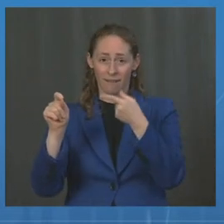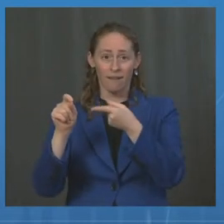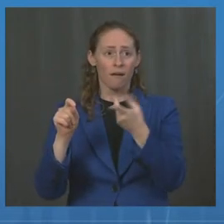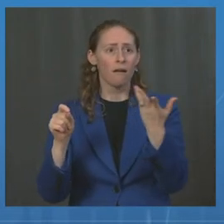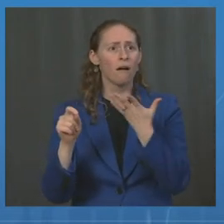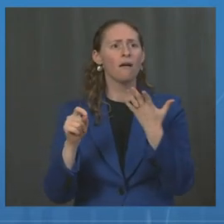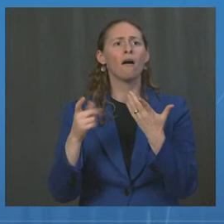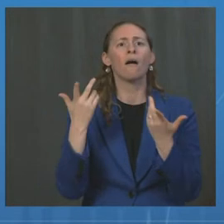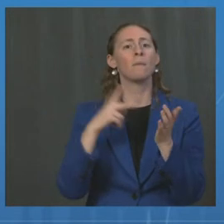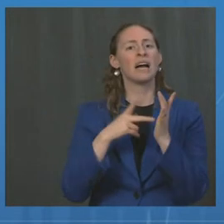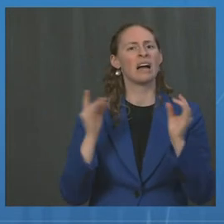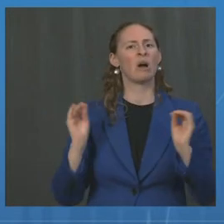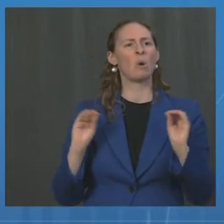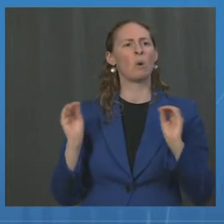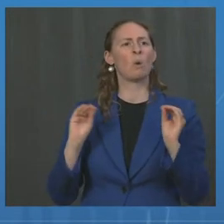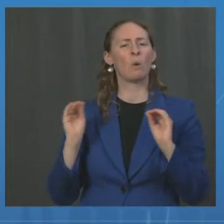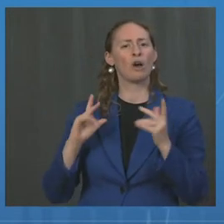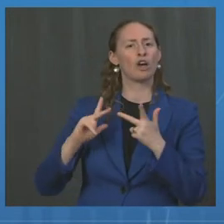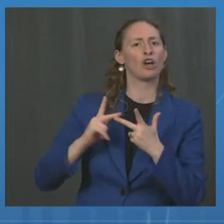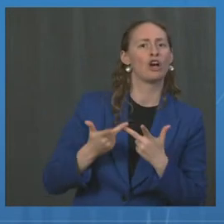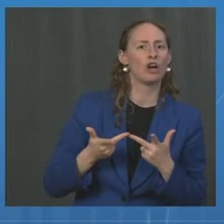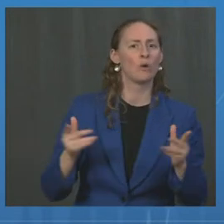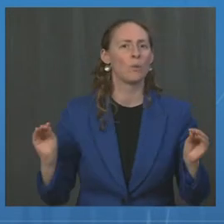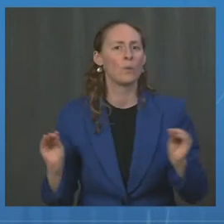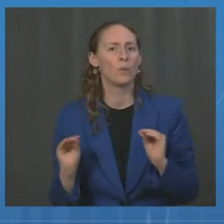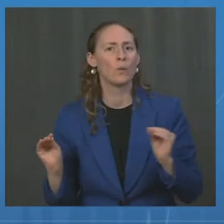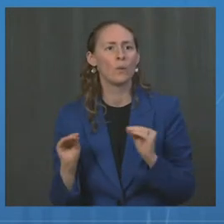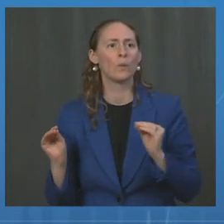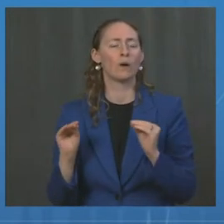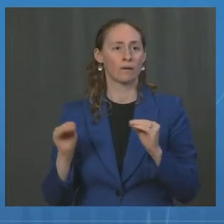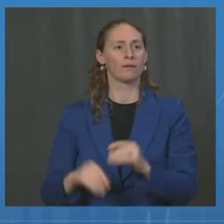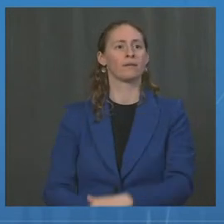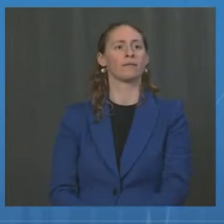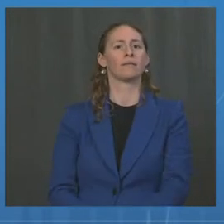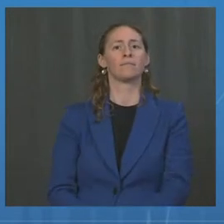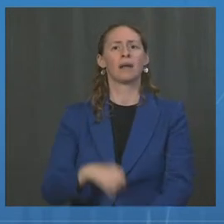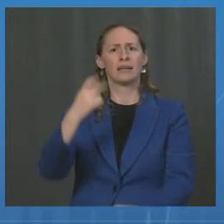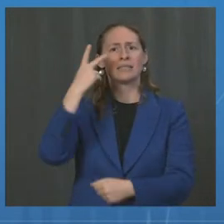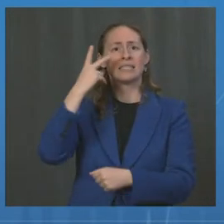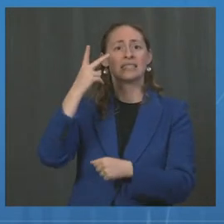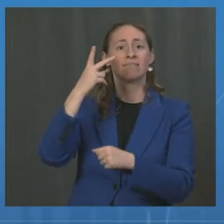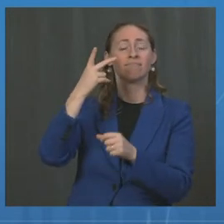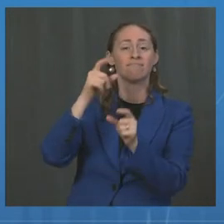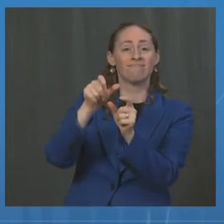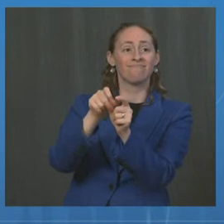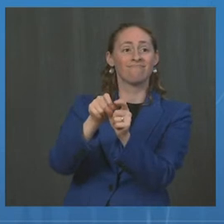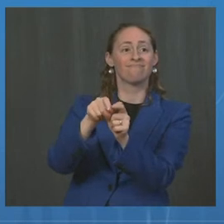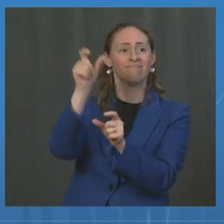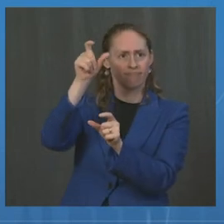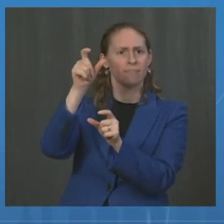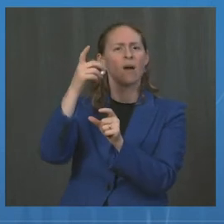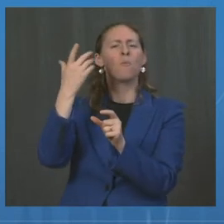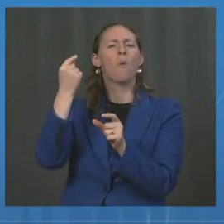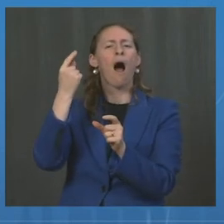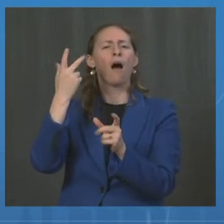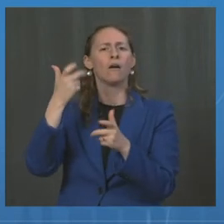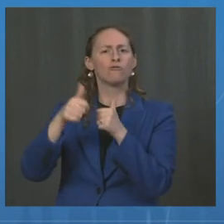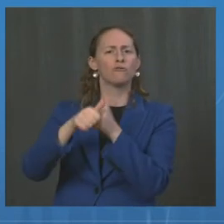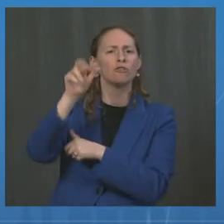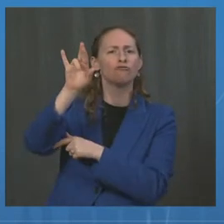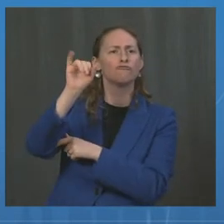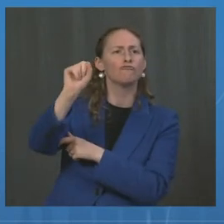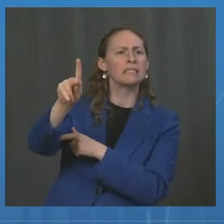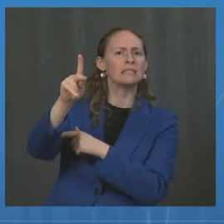On the vertical axis is the fold reduction in risk of three doses compared